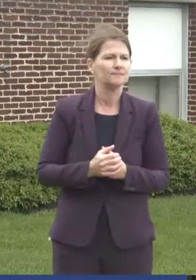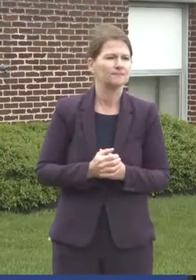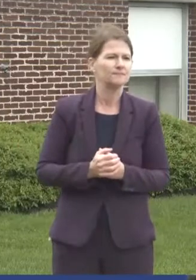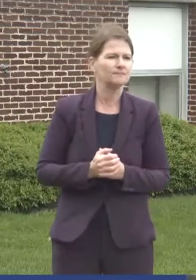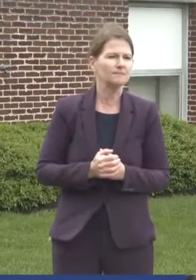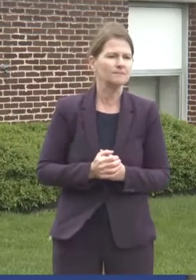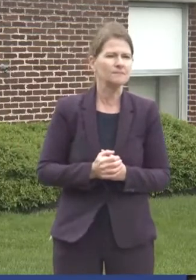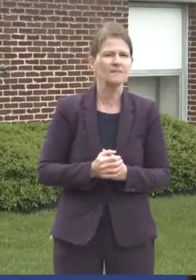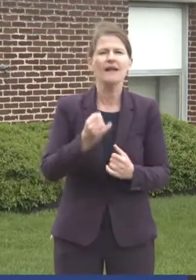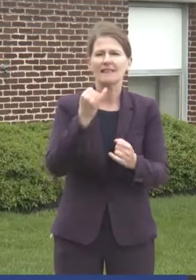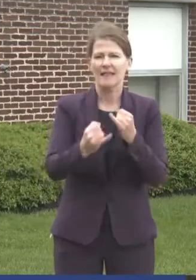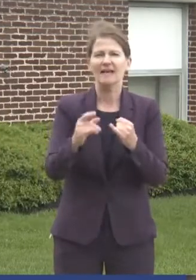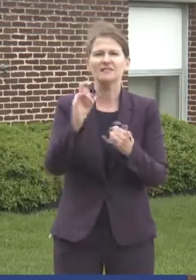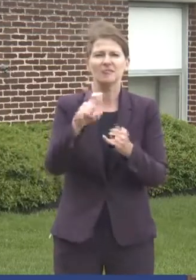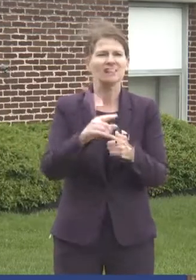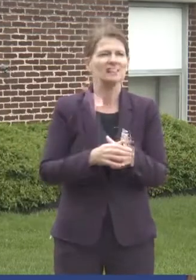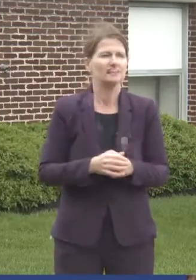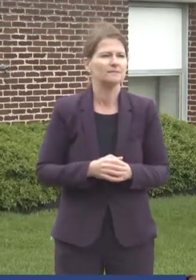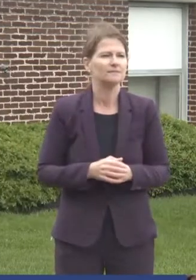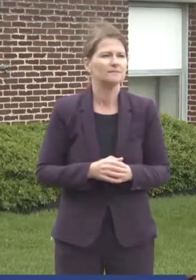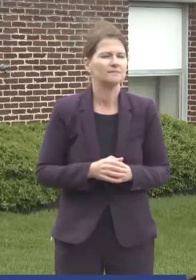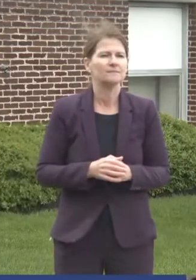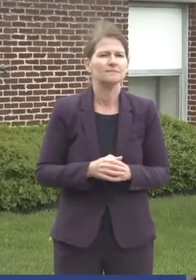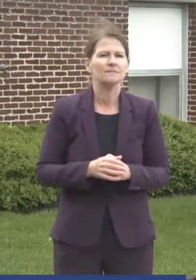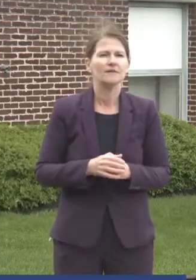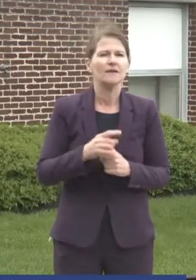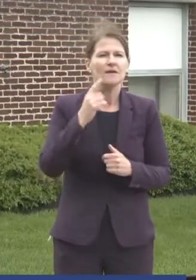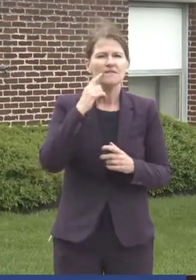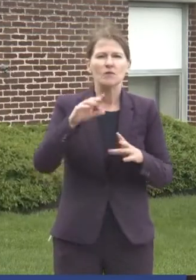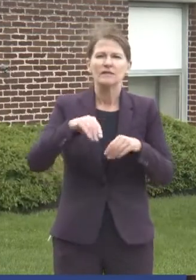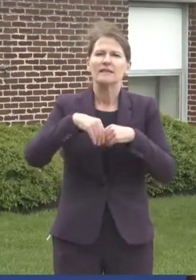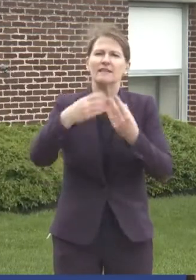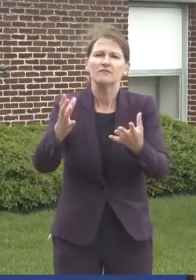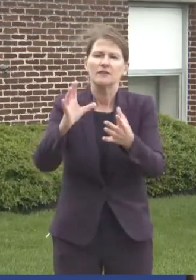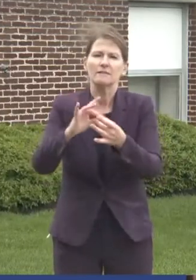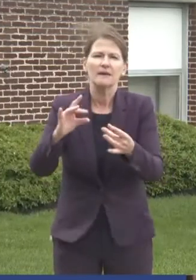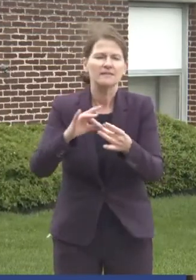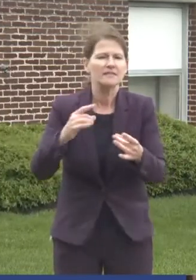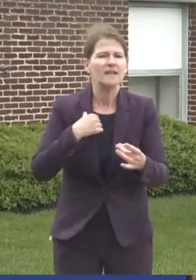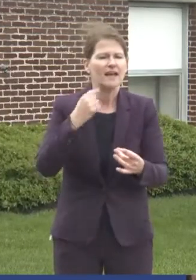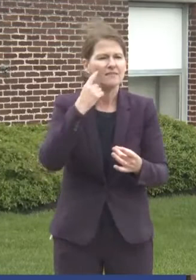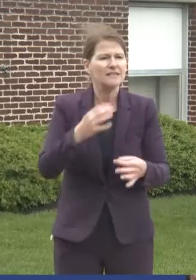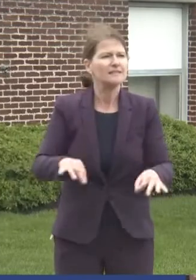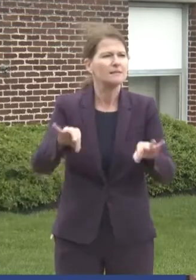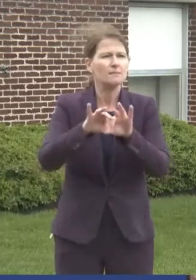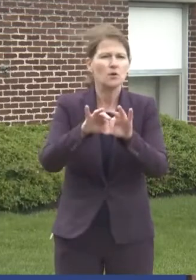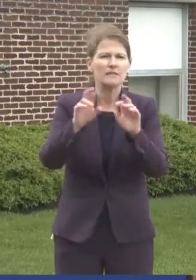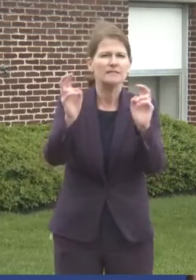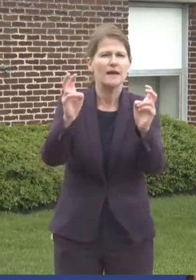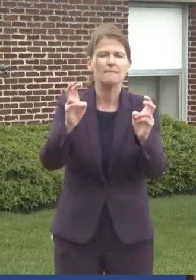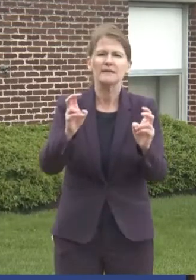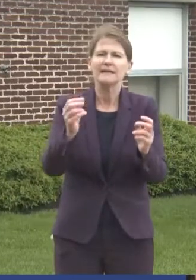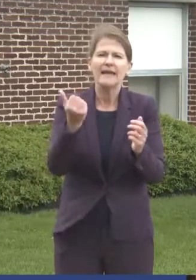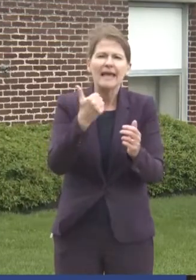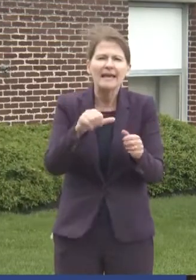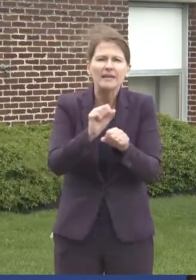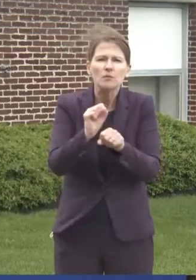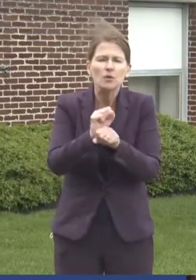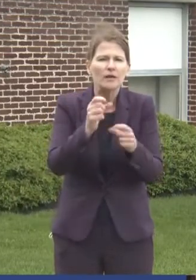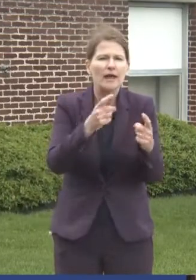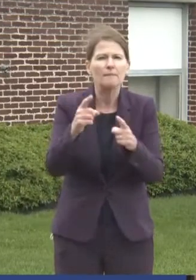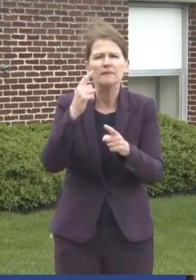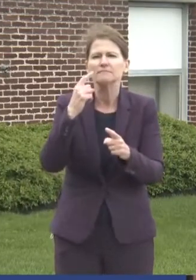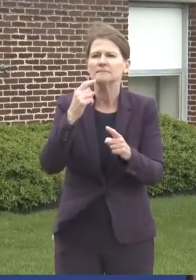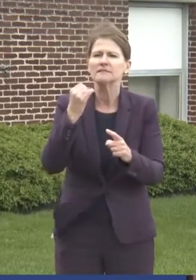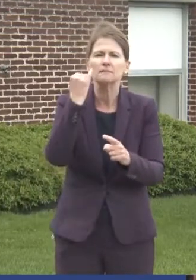This will be the last question. In regards to delivering the message, I think that's an important topic. Is there any effort being done to those who may